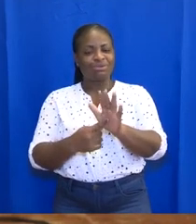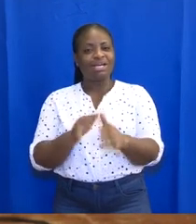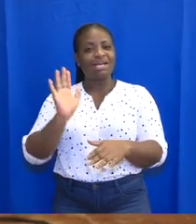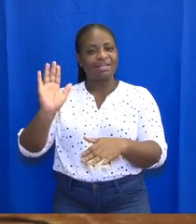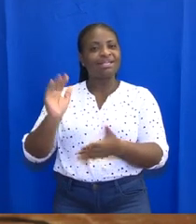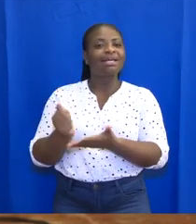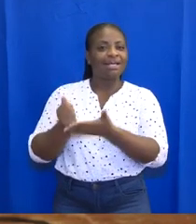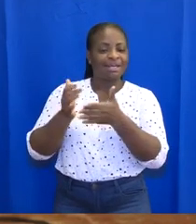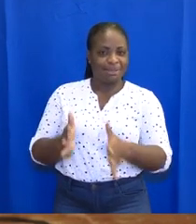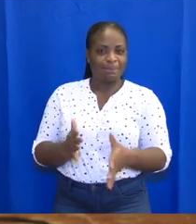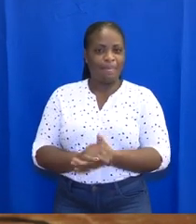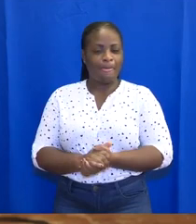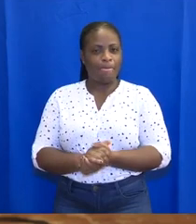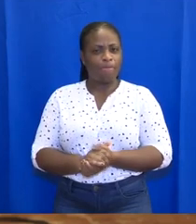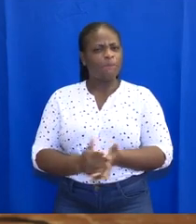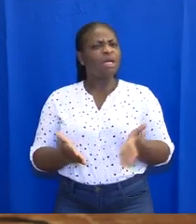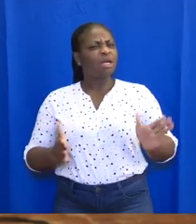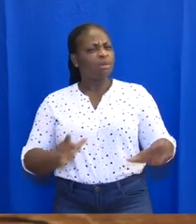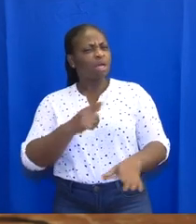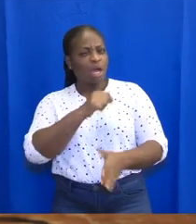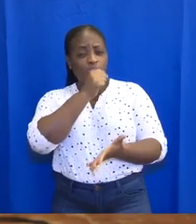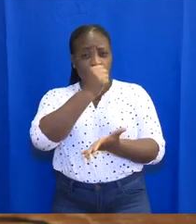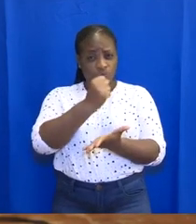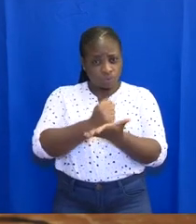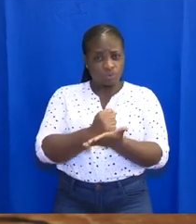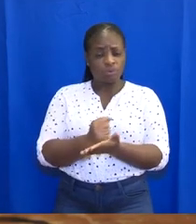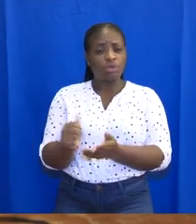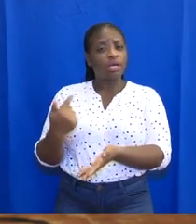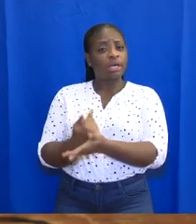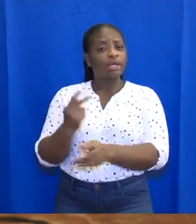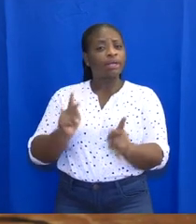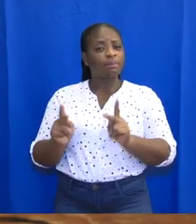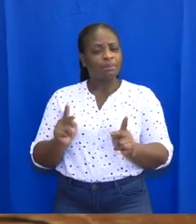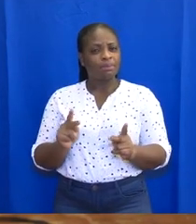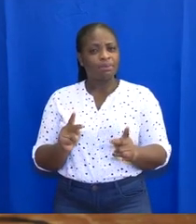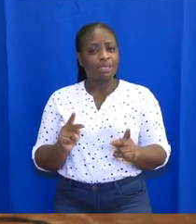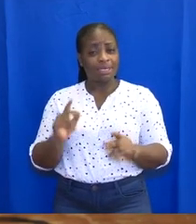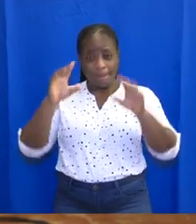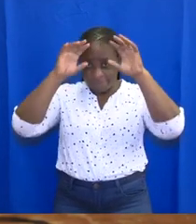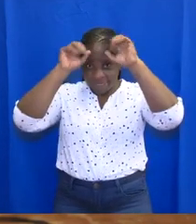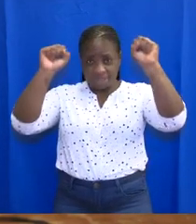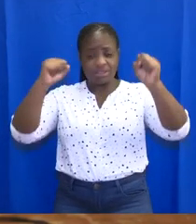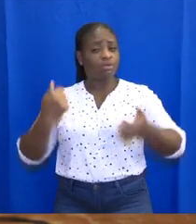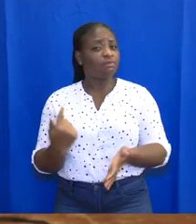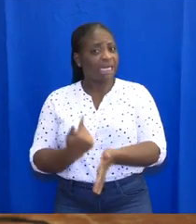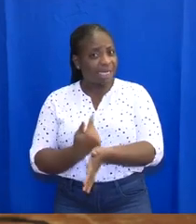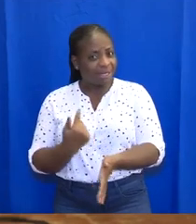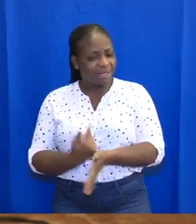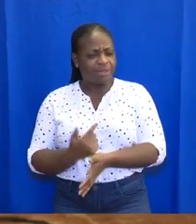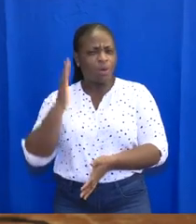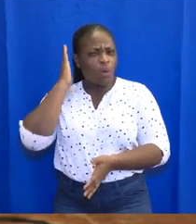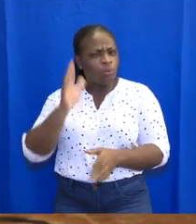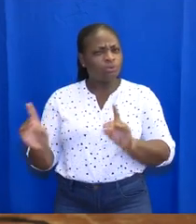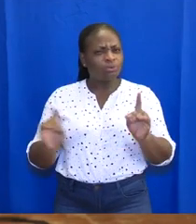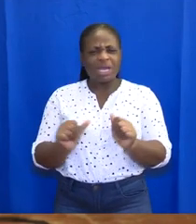airport. Let me assure you again that as President of the Republic, I will do